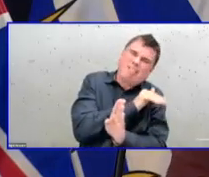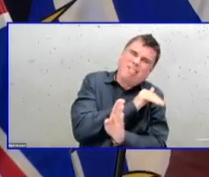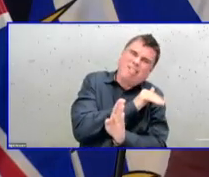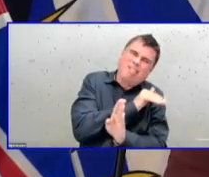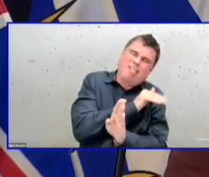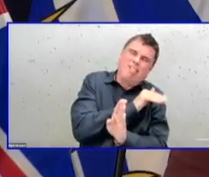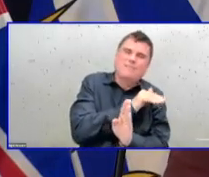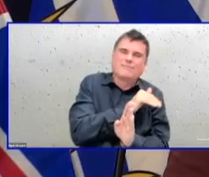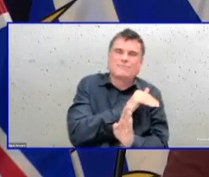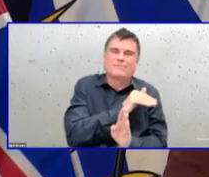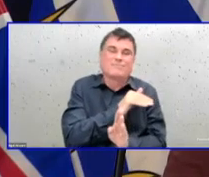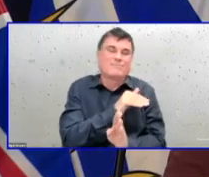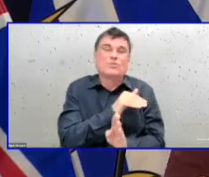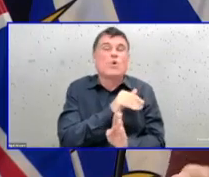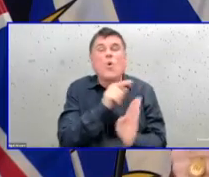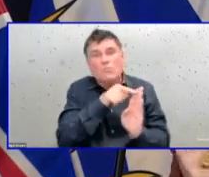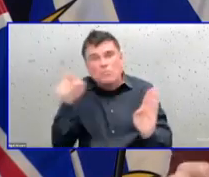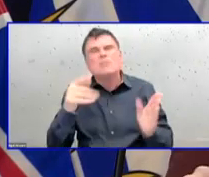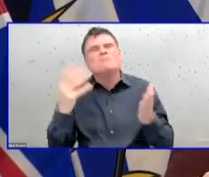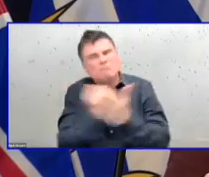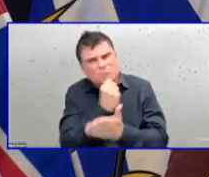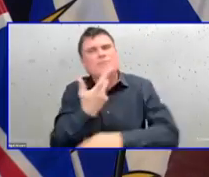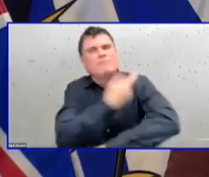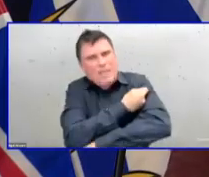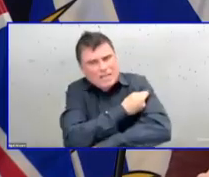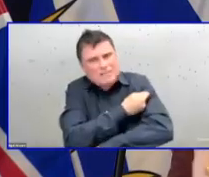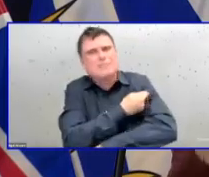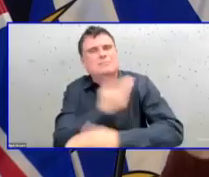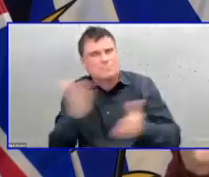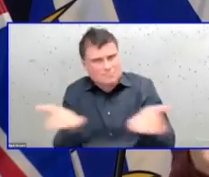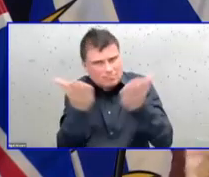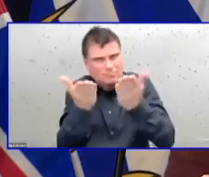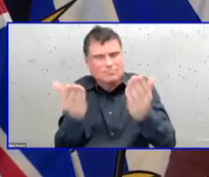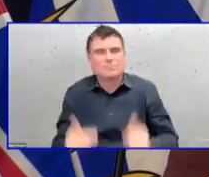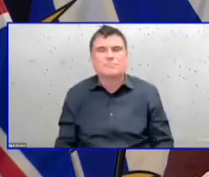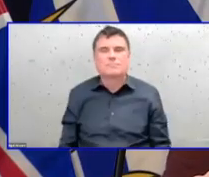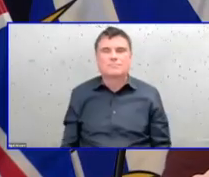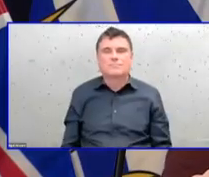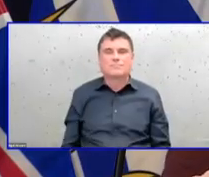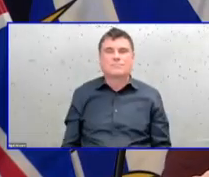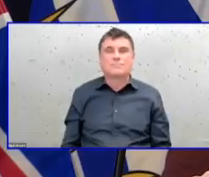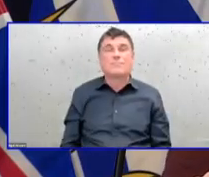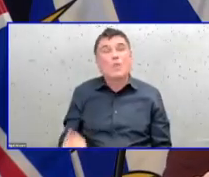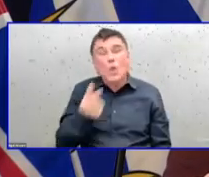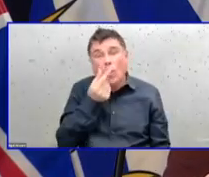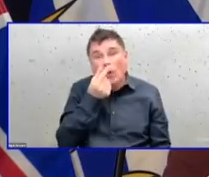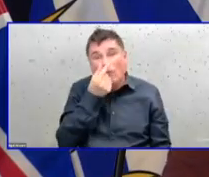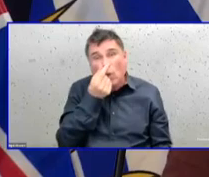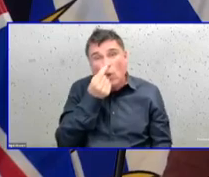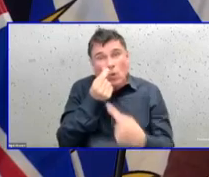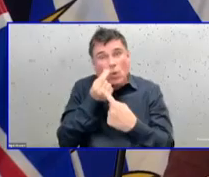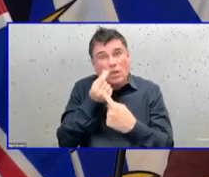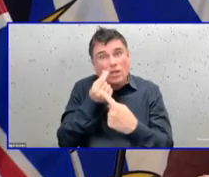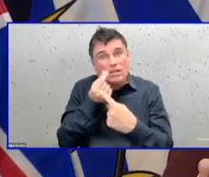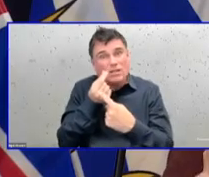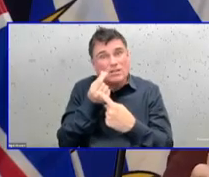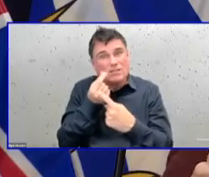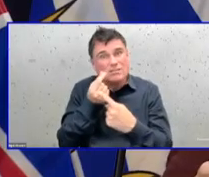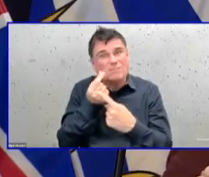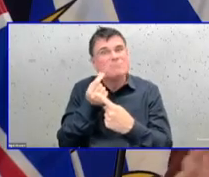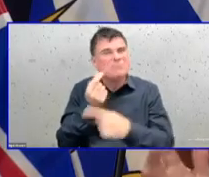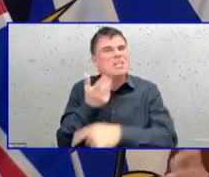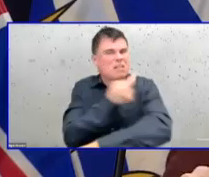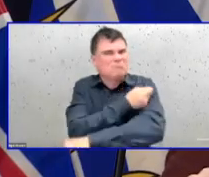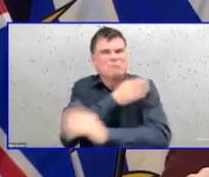outbreaks in long-term care homes. It causes outbreaks in schools. It causes outbreaks in our health care system every year. So we don't need that